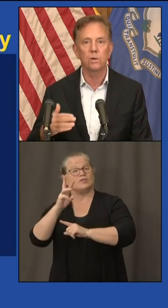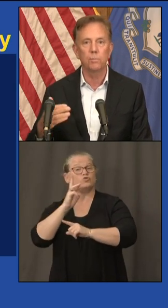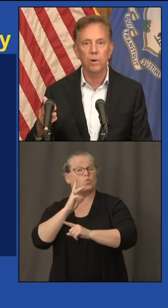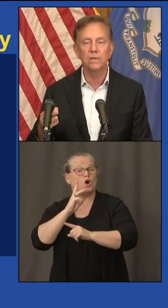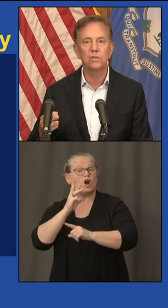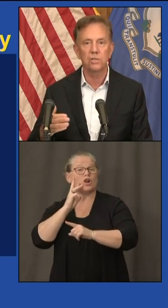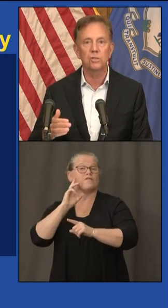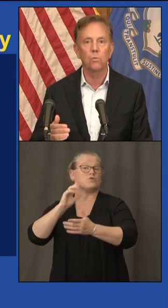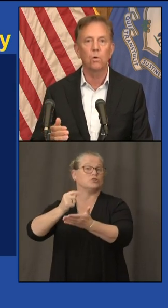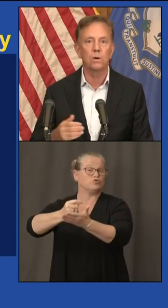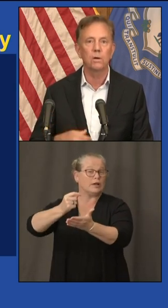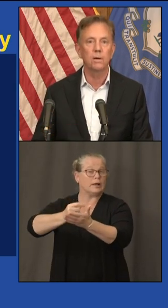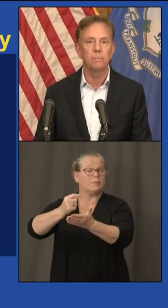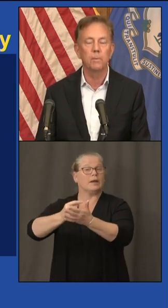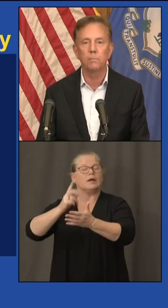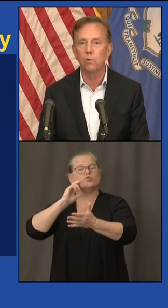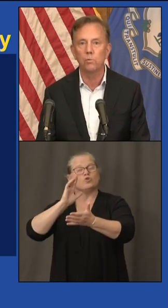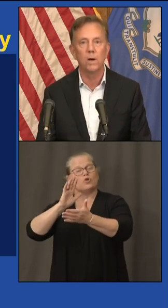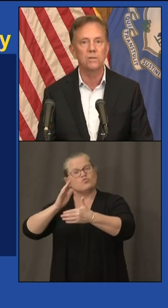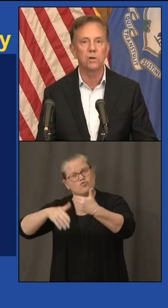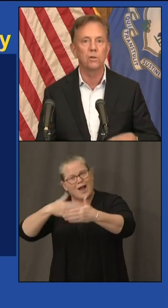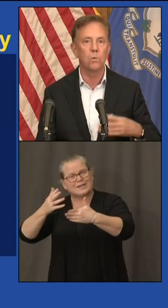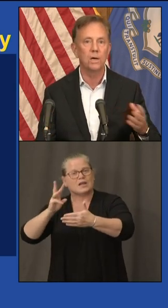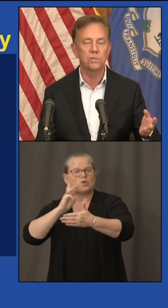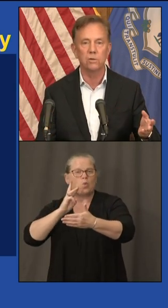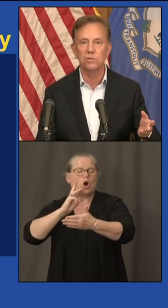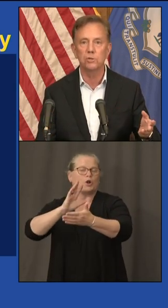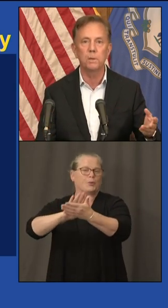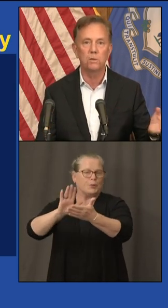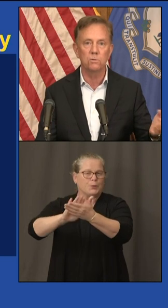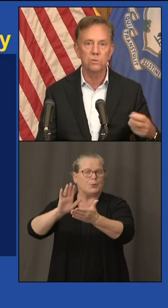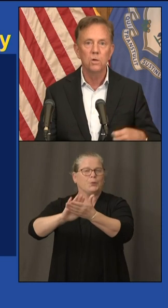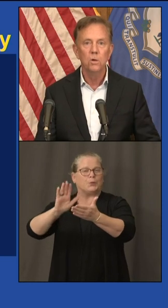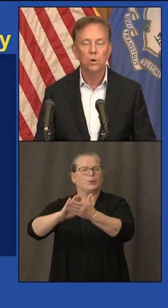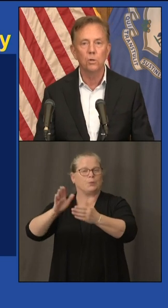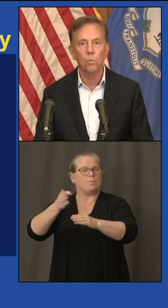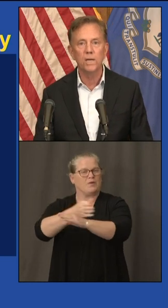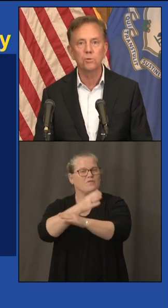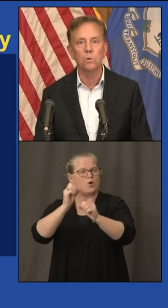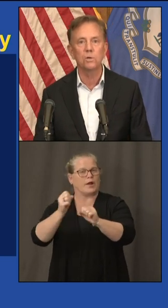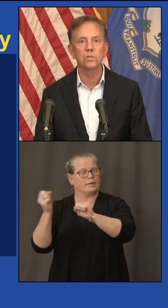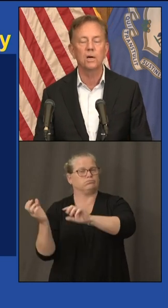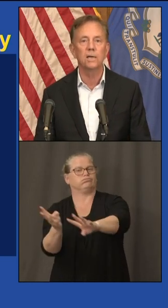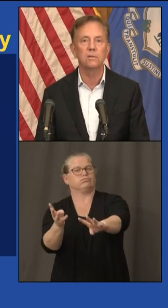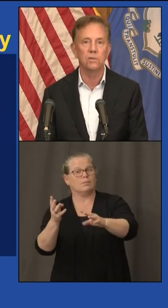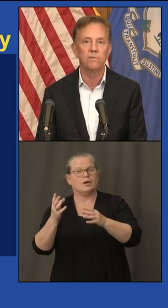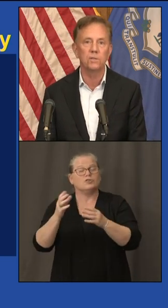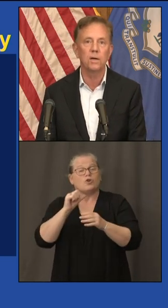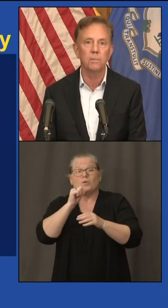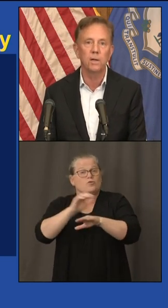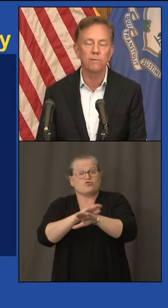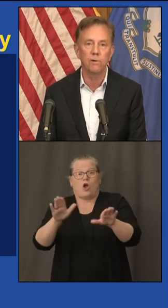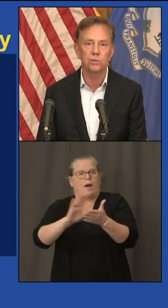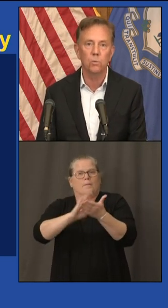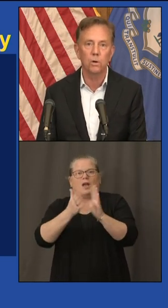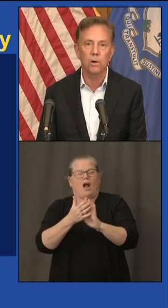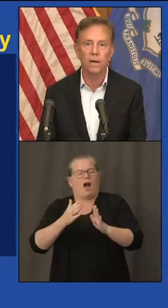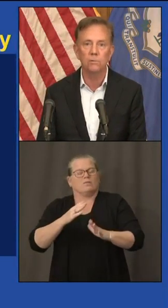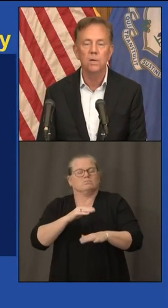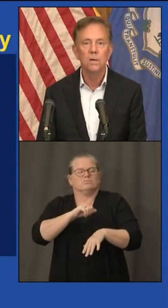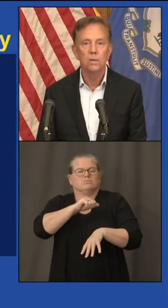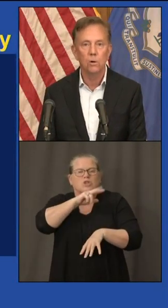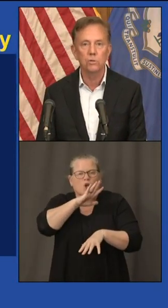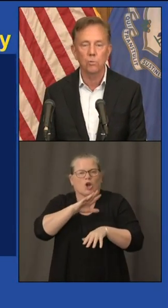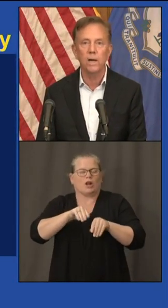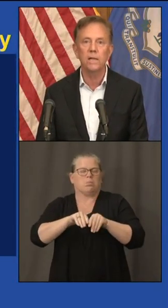in order to process the water um in both ways otherwise there are spills on the wastewater side and tougher time getting fresh water